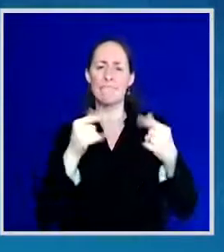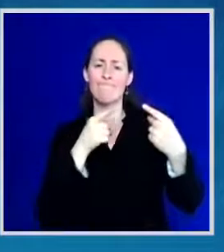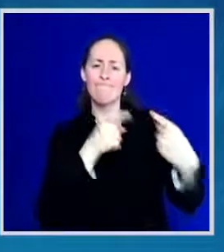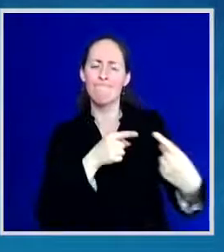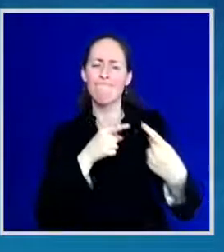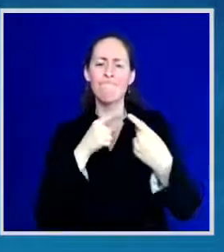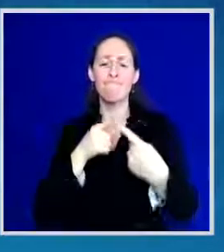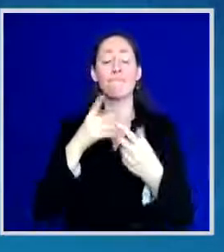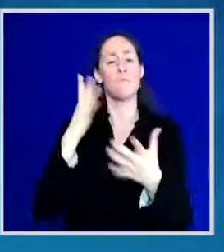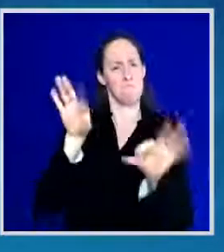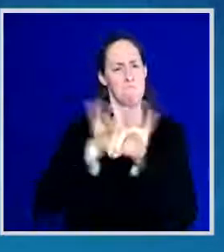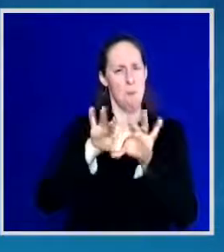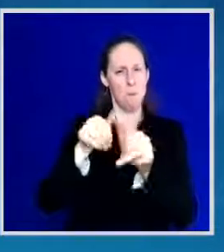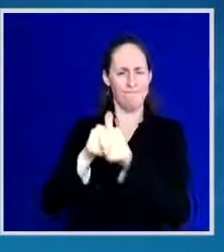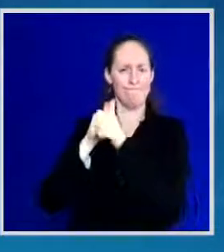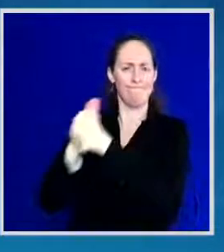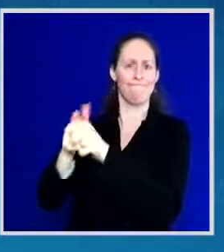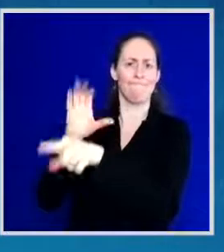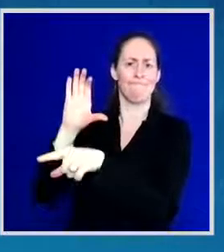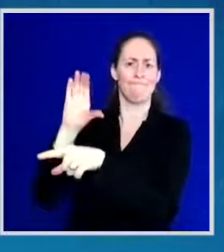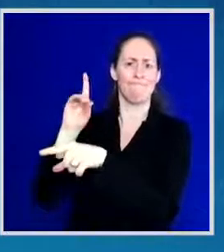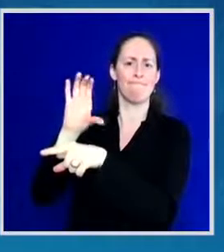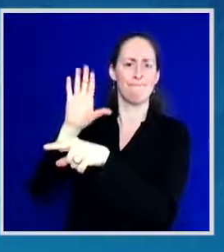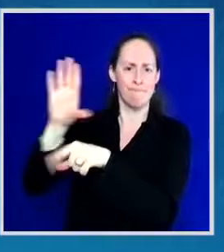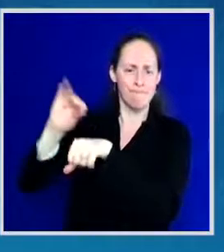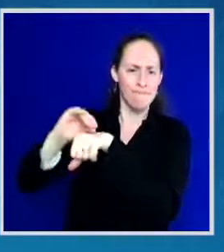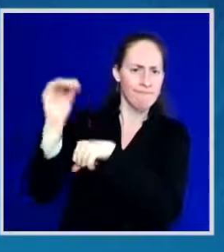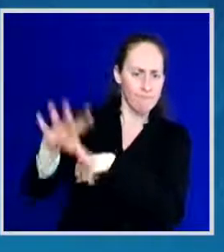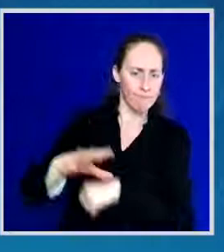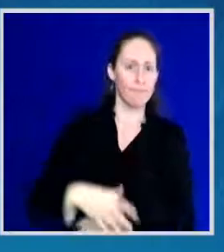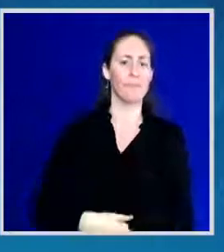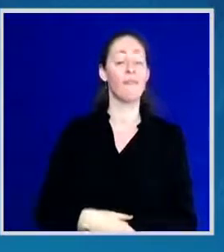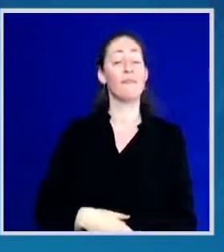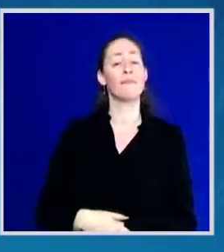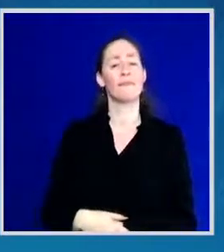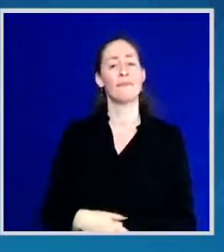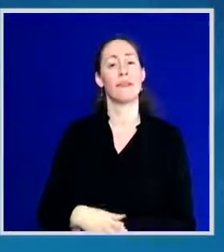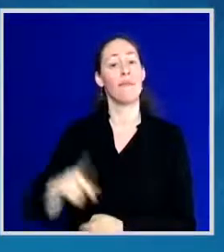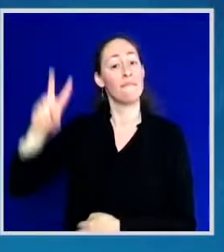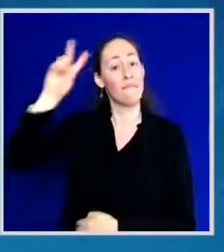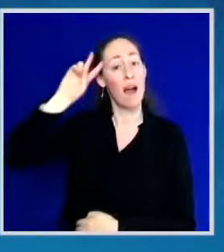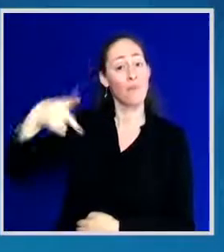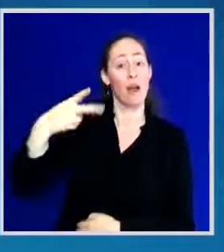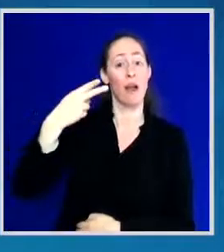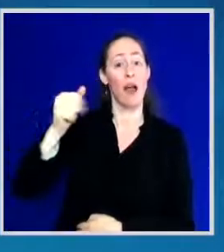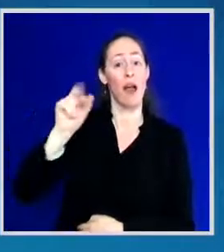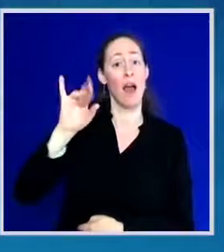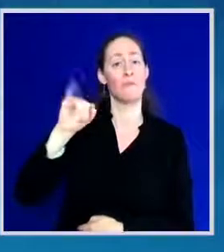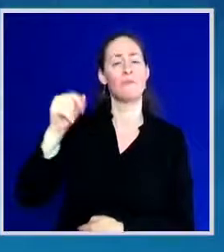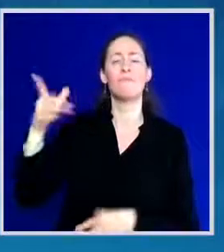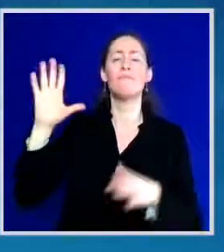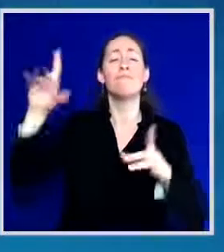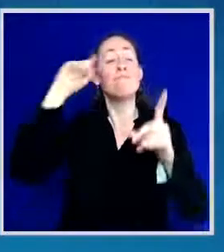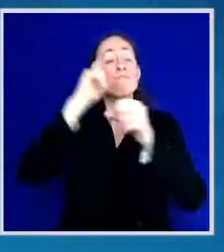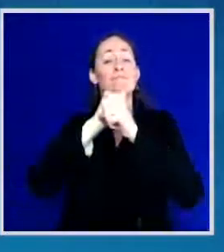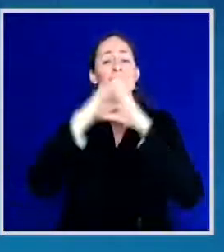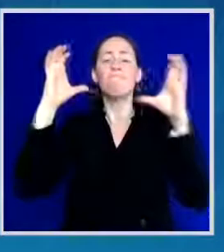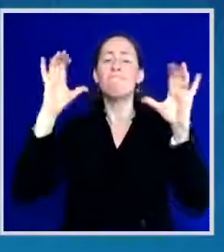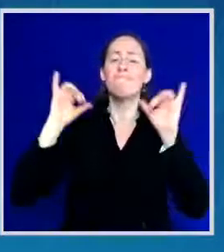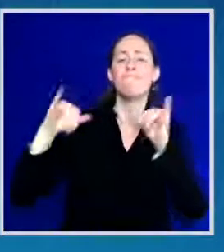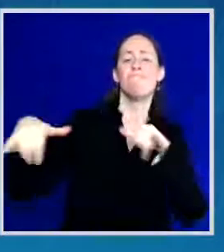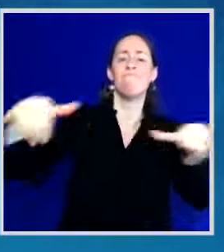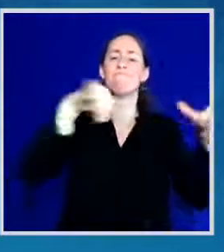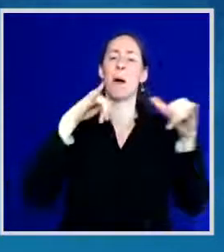Vice President Kamala Harris embodies the American dream. Raised by parents from different parts of the world, she has dedicated